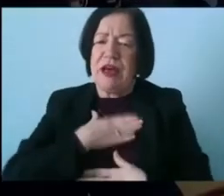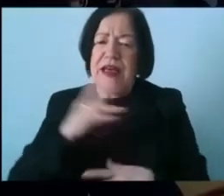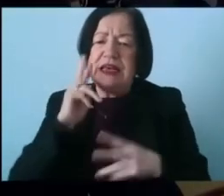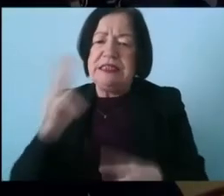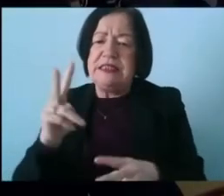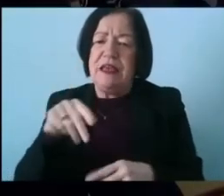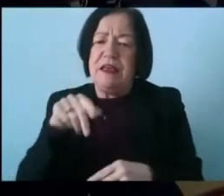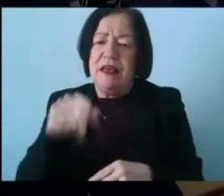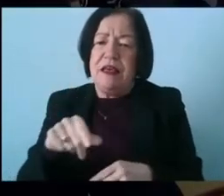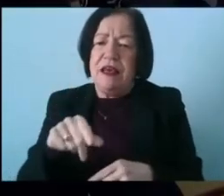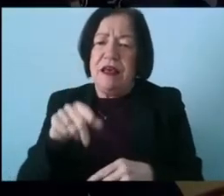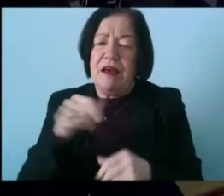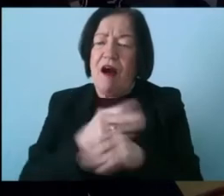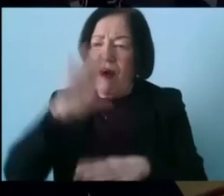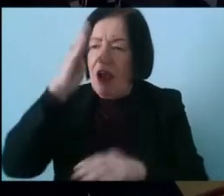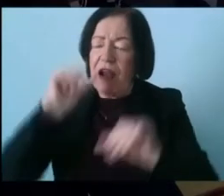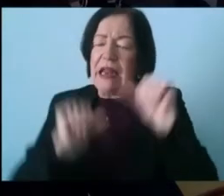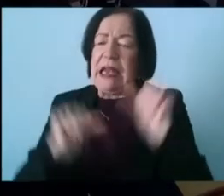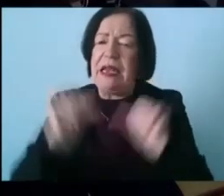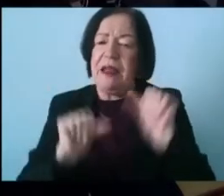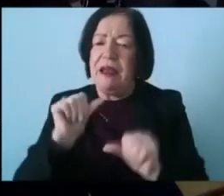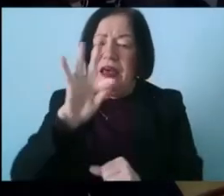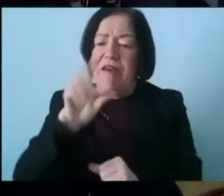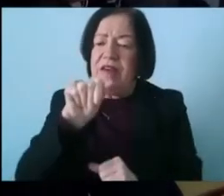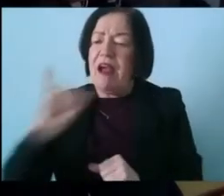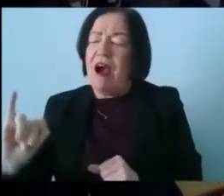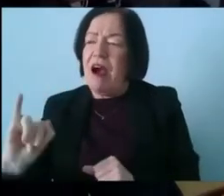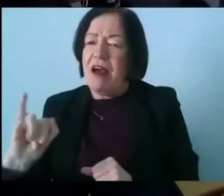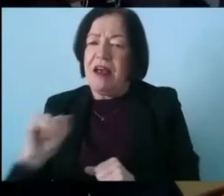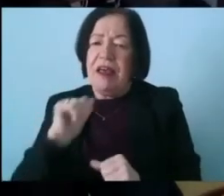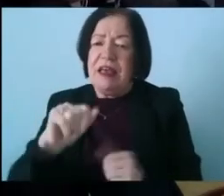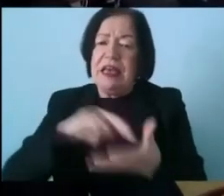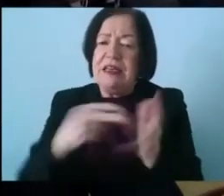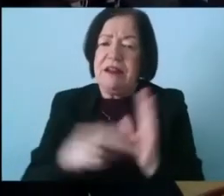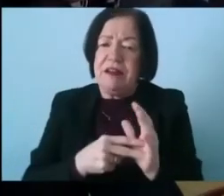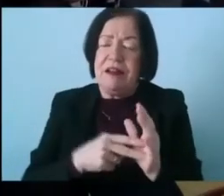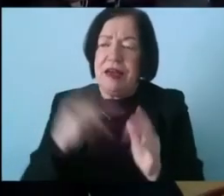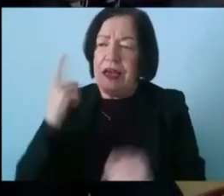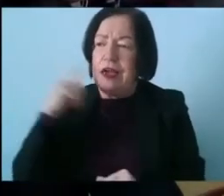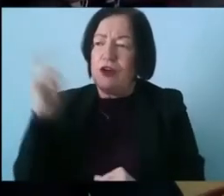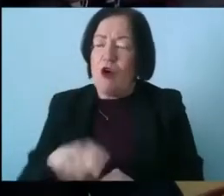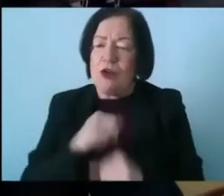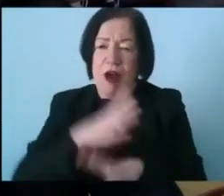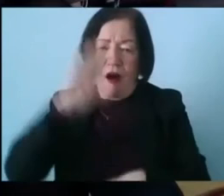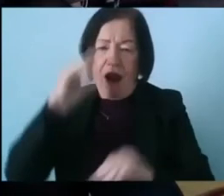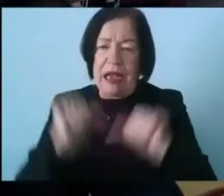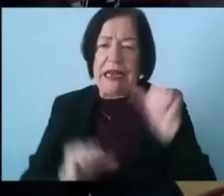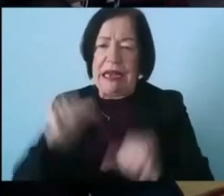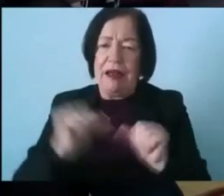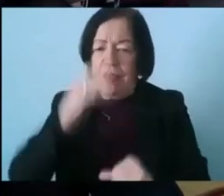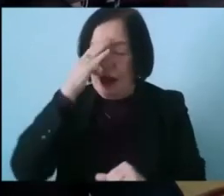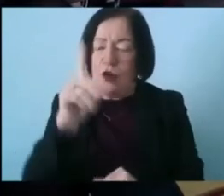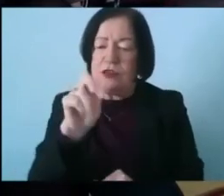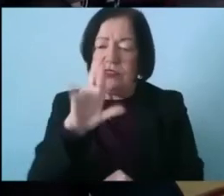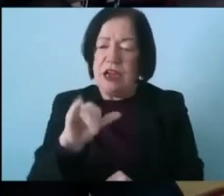um in terms of the all-iron league that the fai in this strategic plan completely ignored the all-iron league and an outdated city